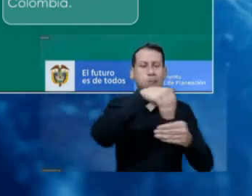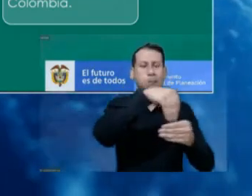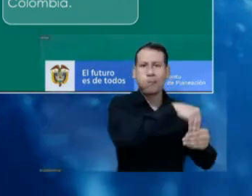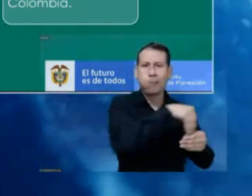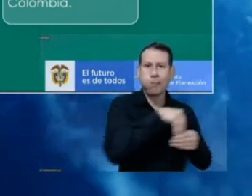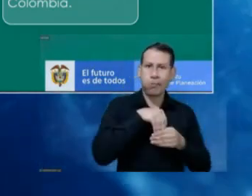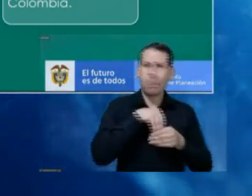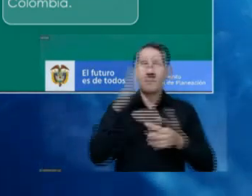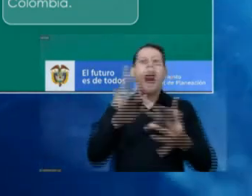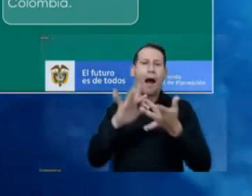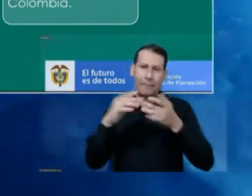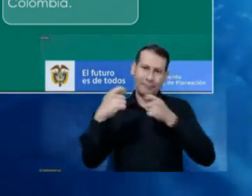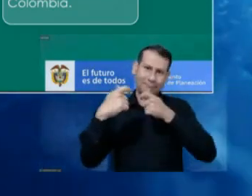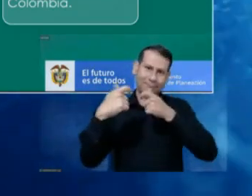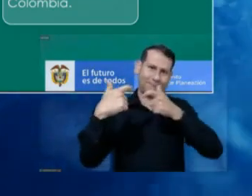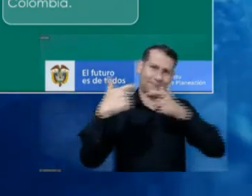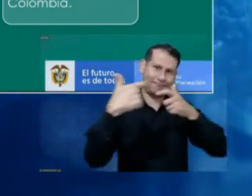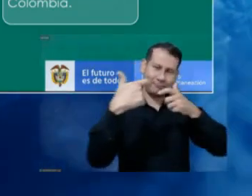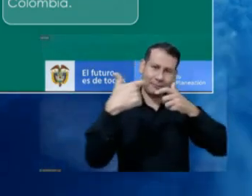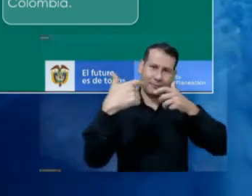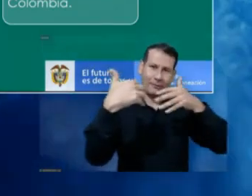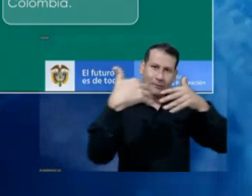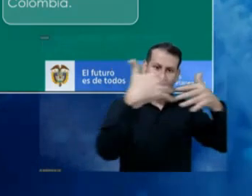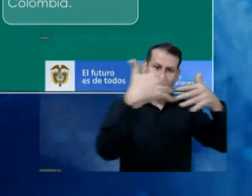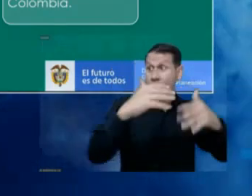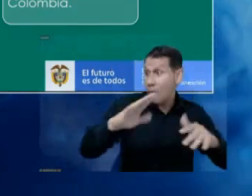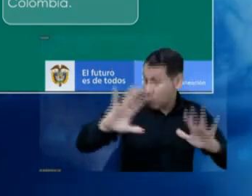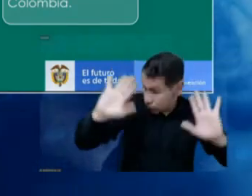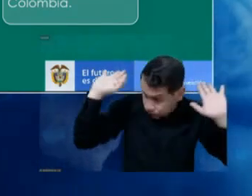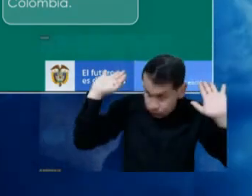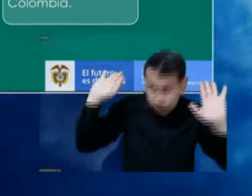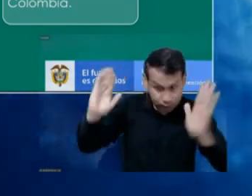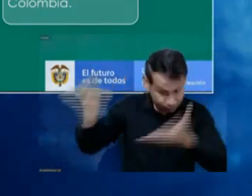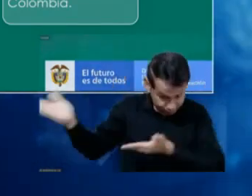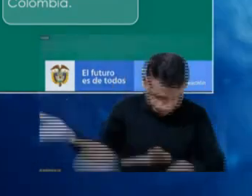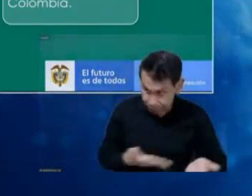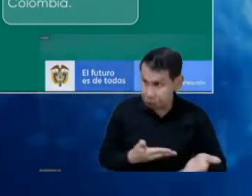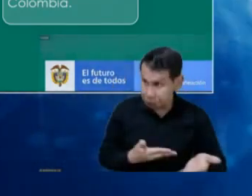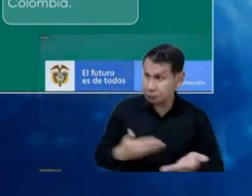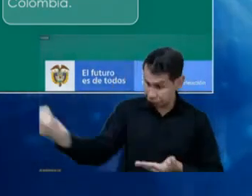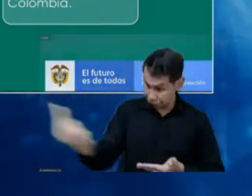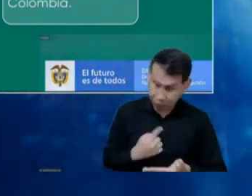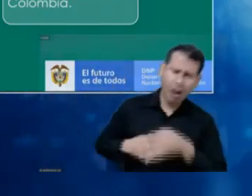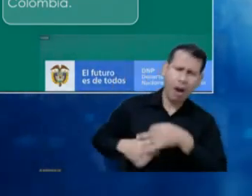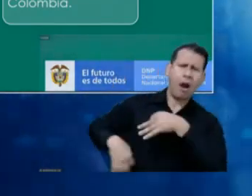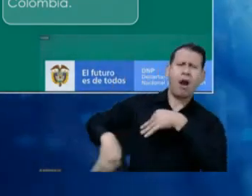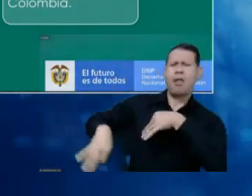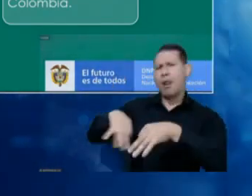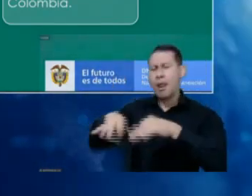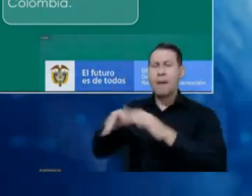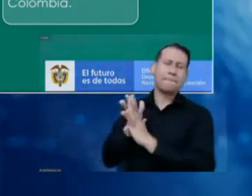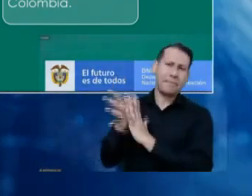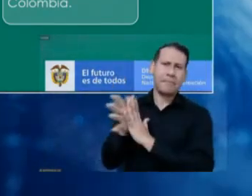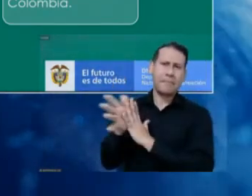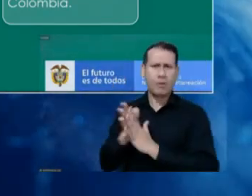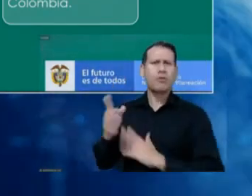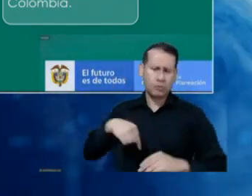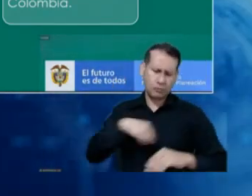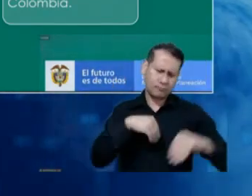the assignation of spectrum, for instance. And in the ENP, the National Plan Department, we are open doors for you to